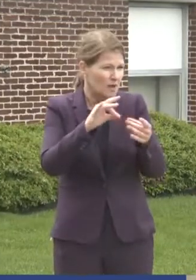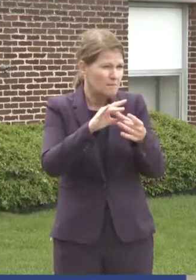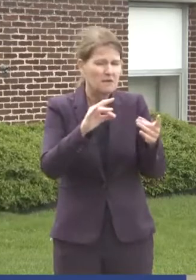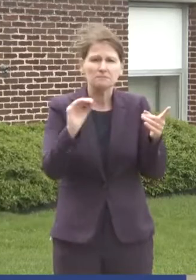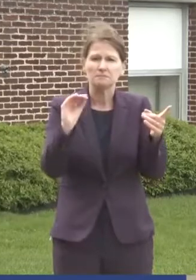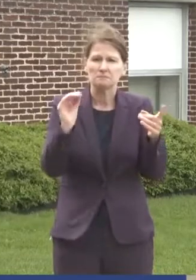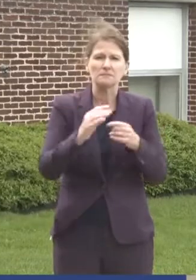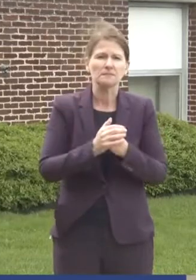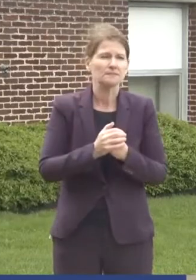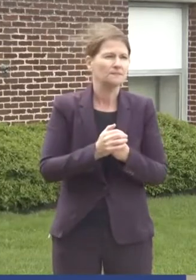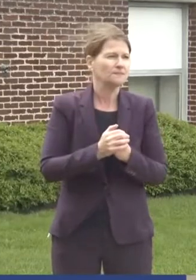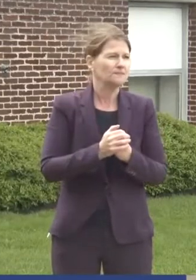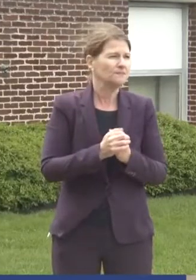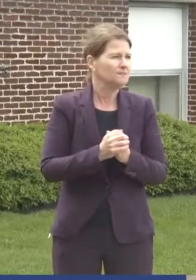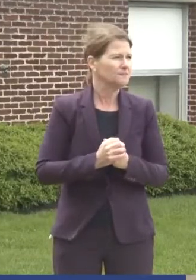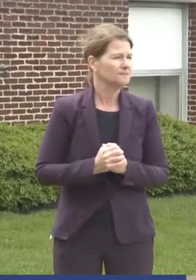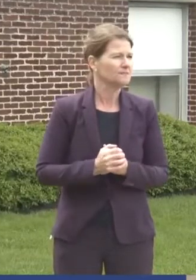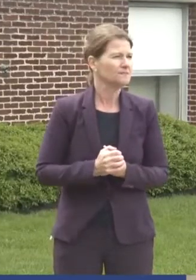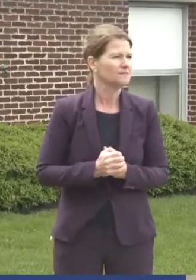Charlie?